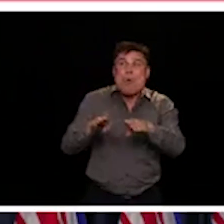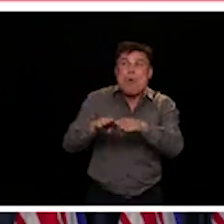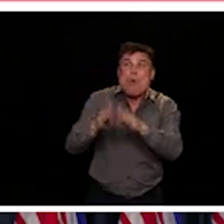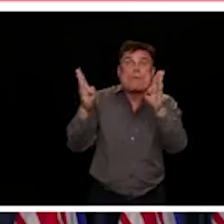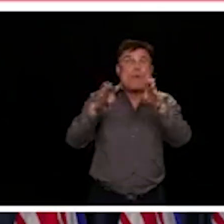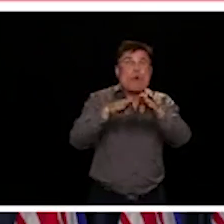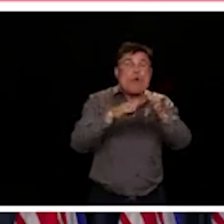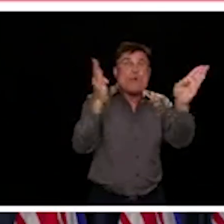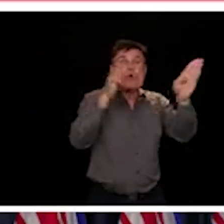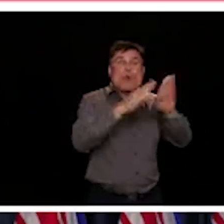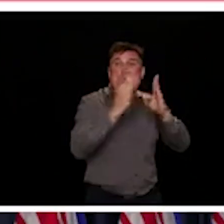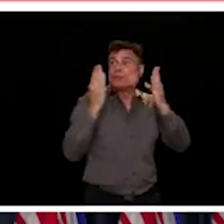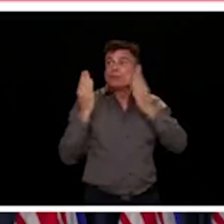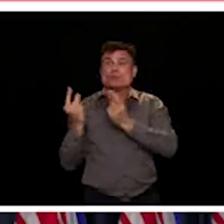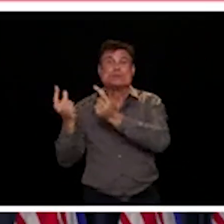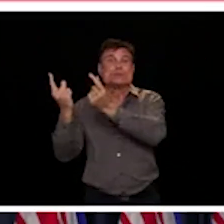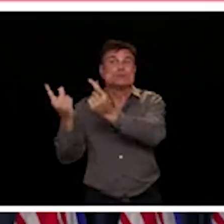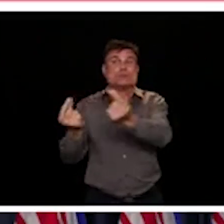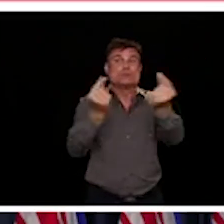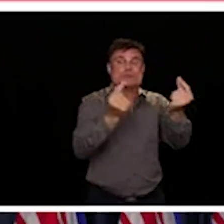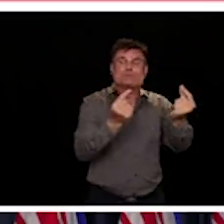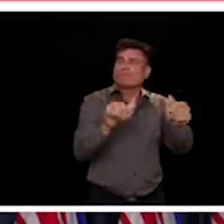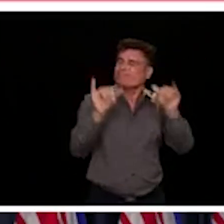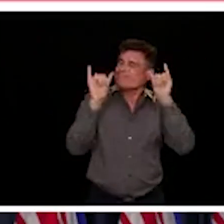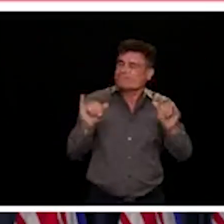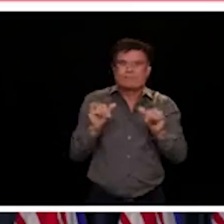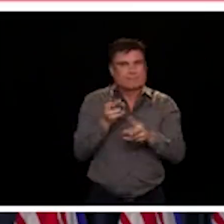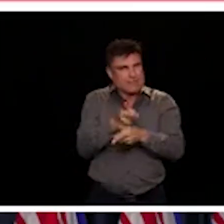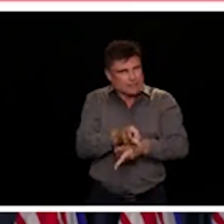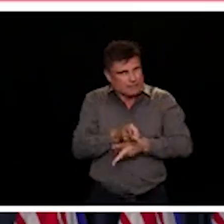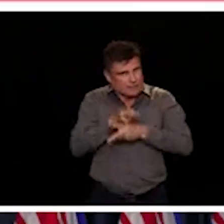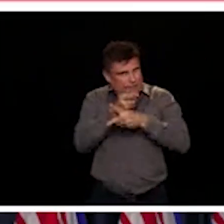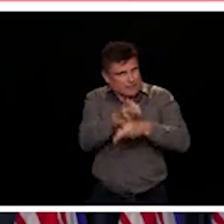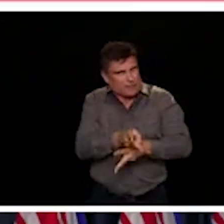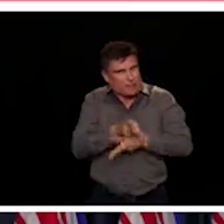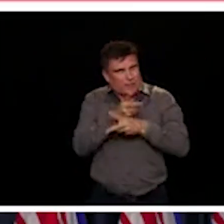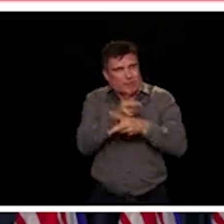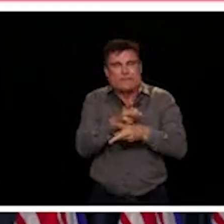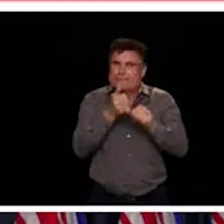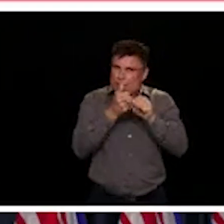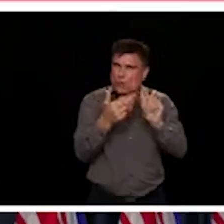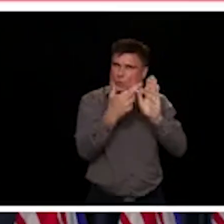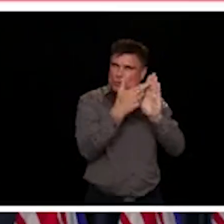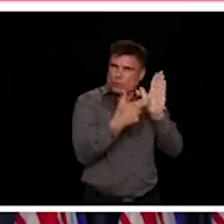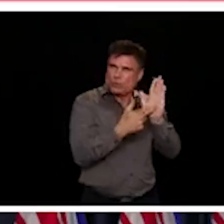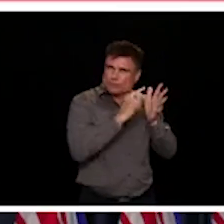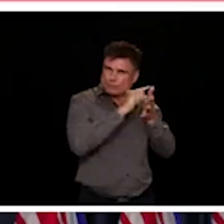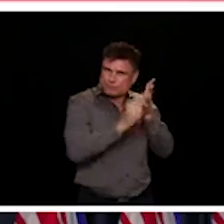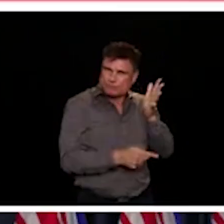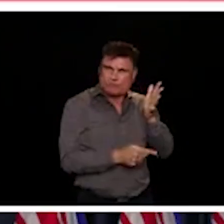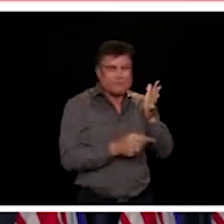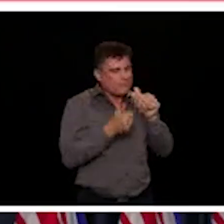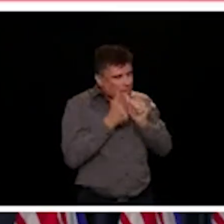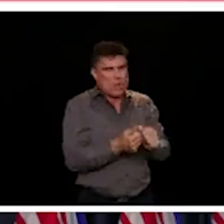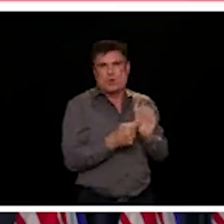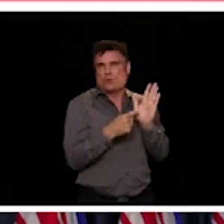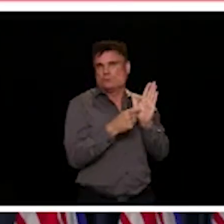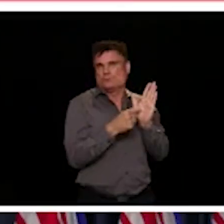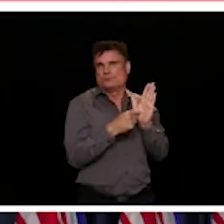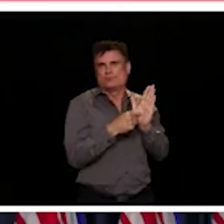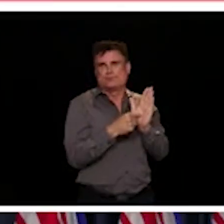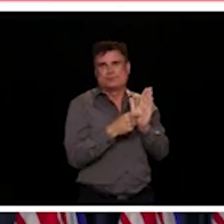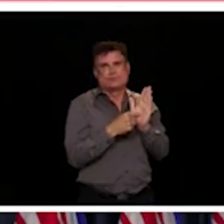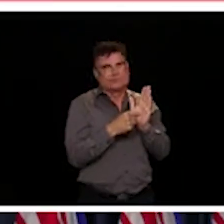we're sick, those are the things that are going to get us through the next few months. And that is what is going to help us manage this